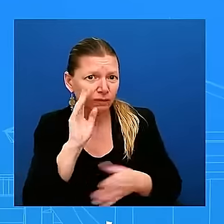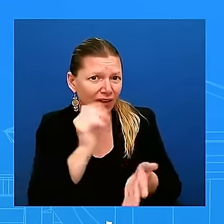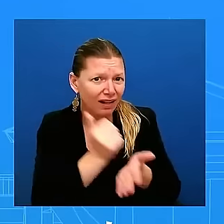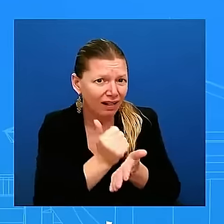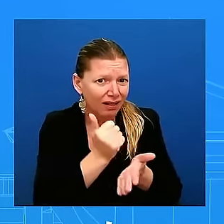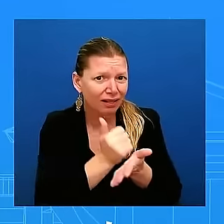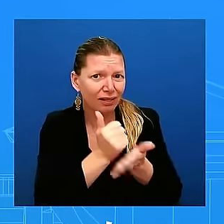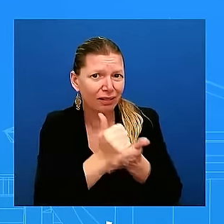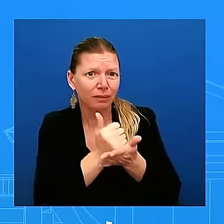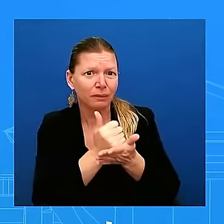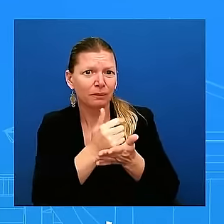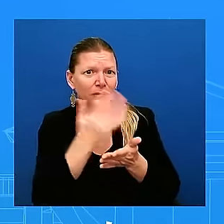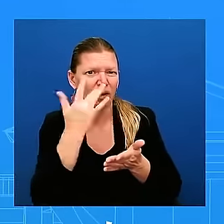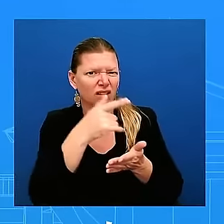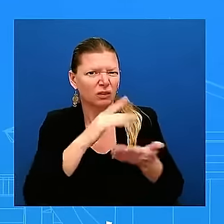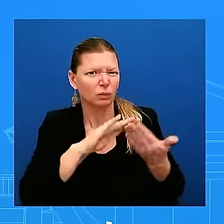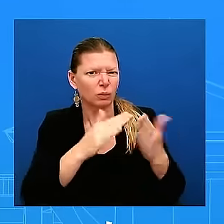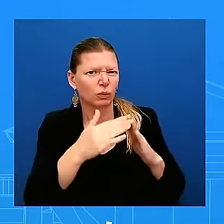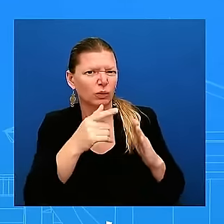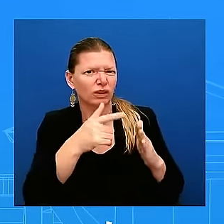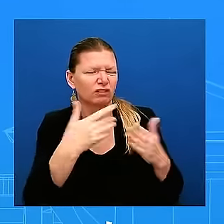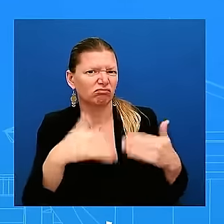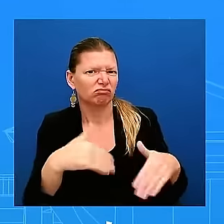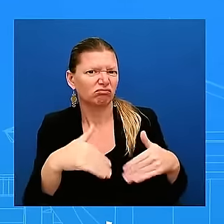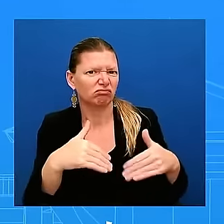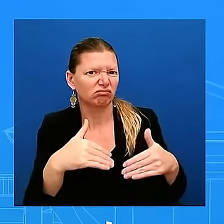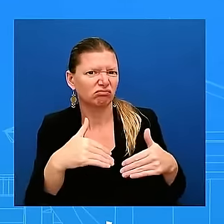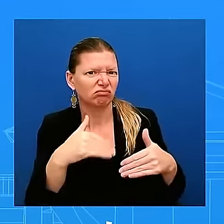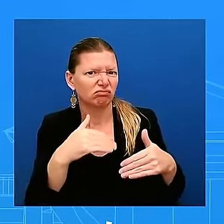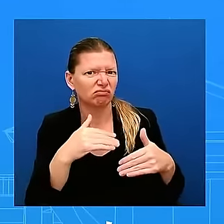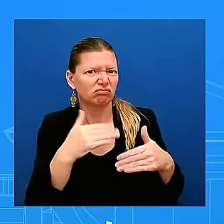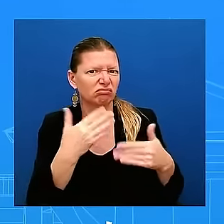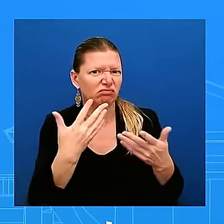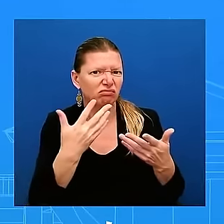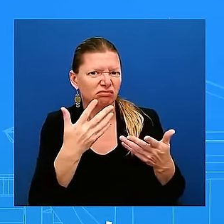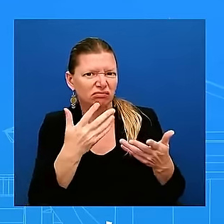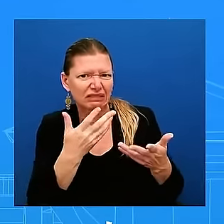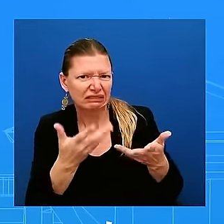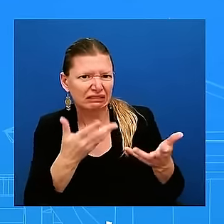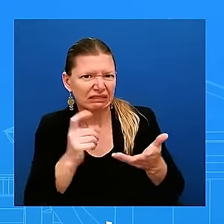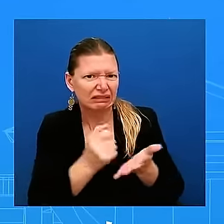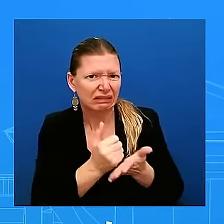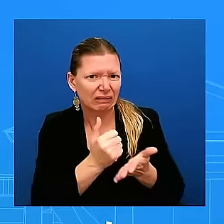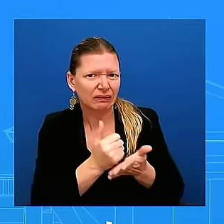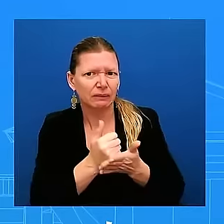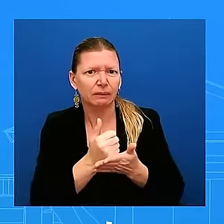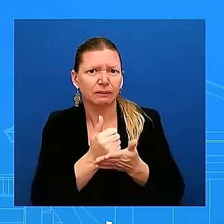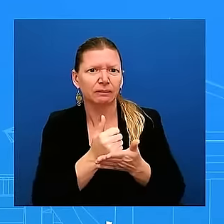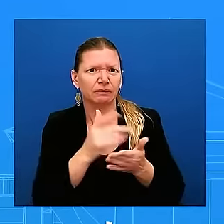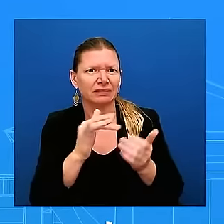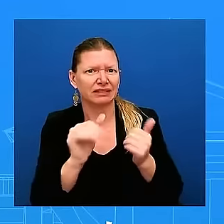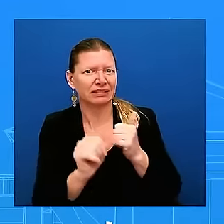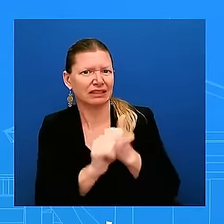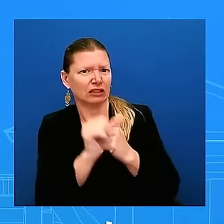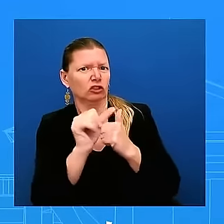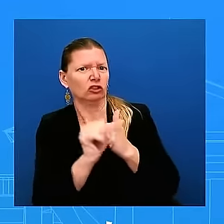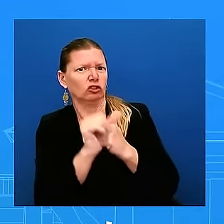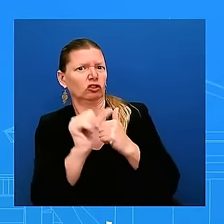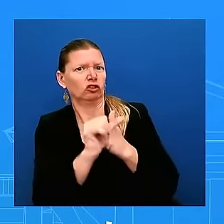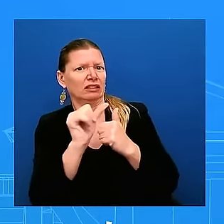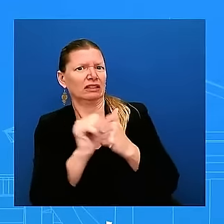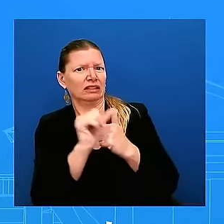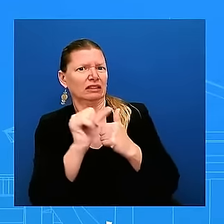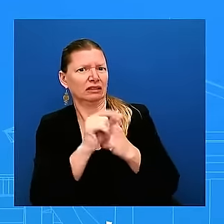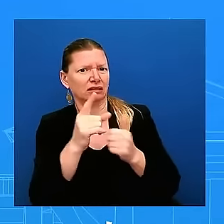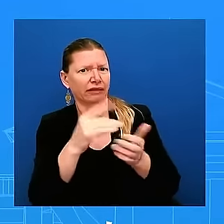at the world and looking at your use of the word dangerous so many times today what sort of message is the combination